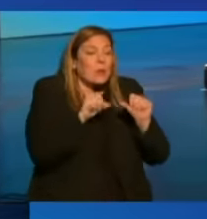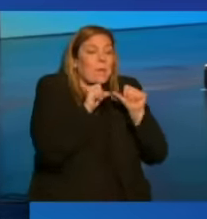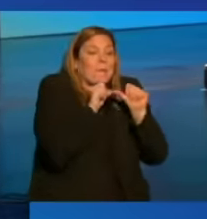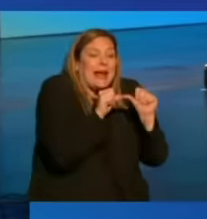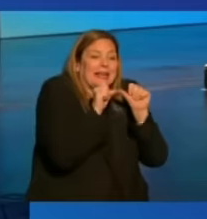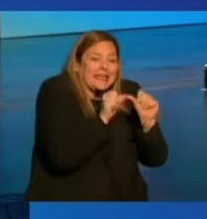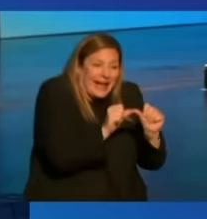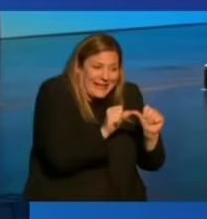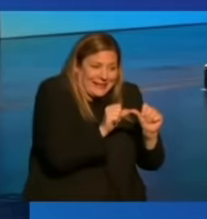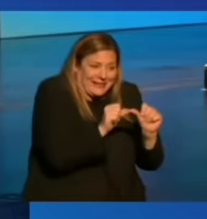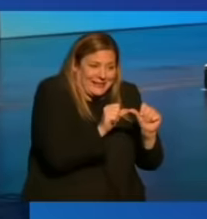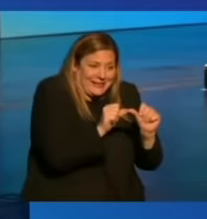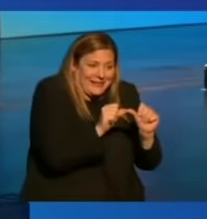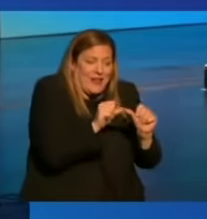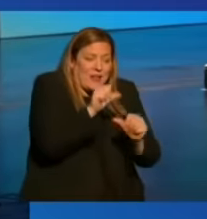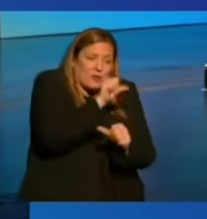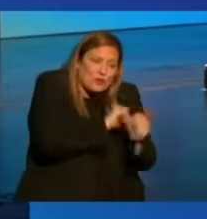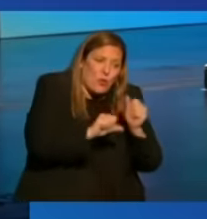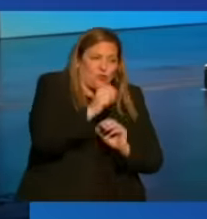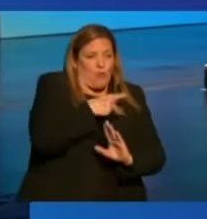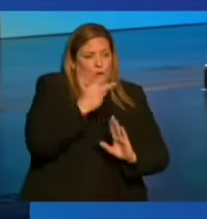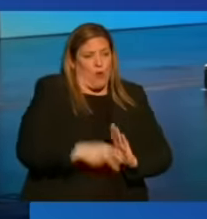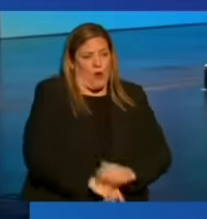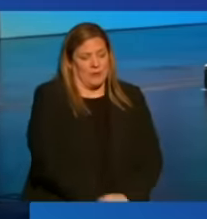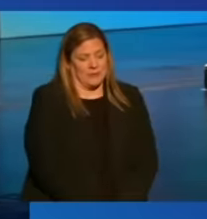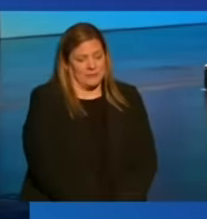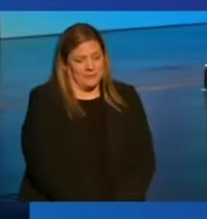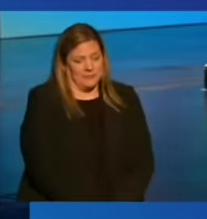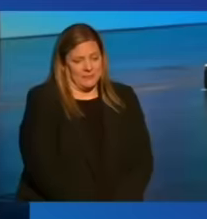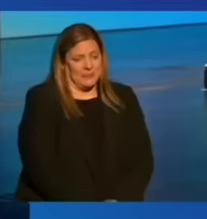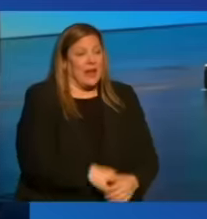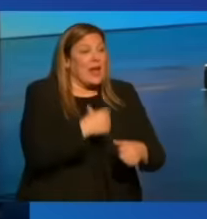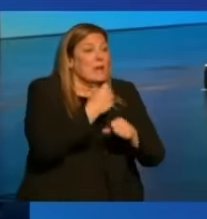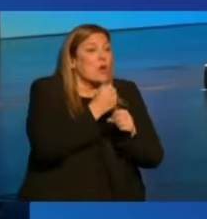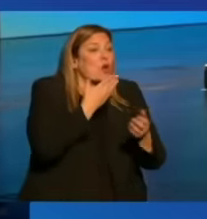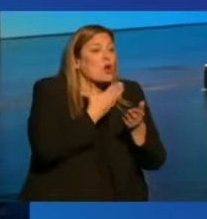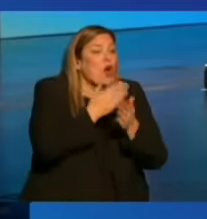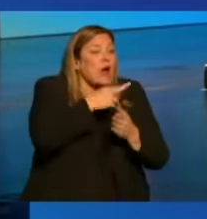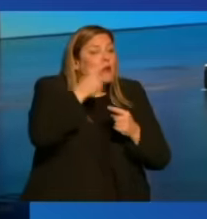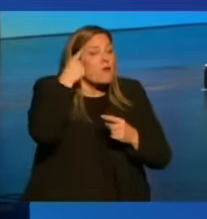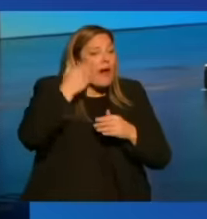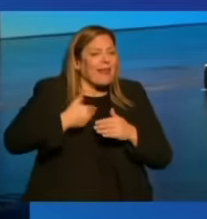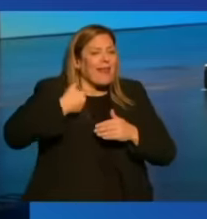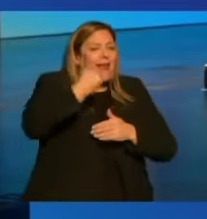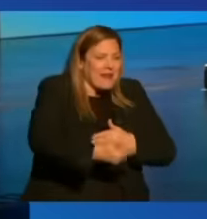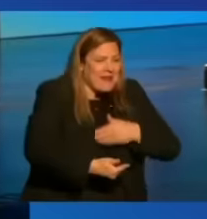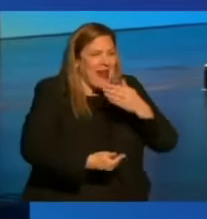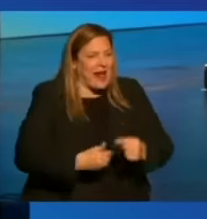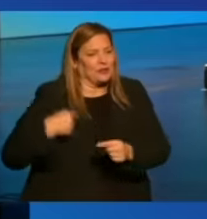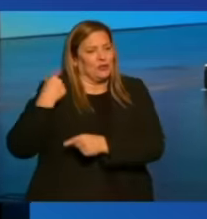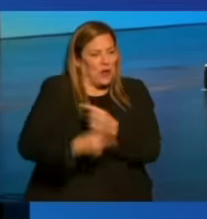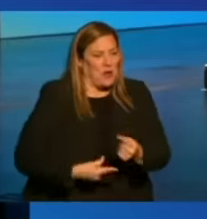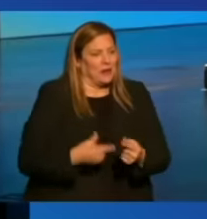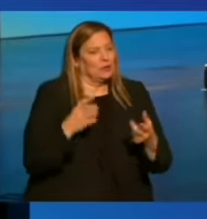these social programs. And creating good outcomes for the next generation. So